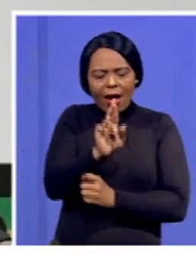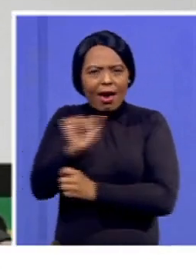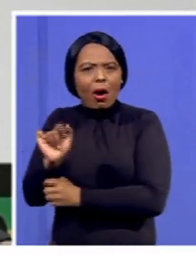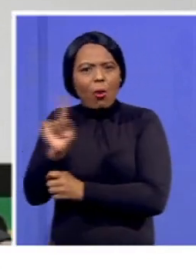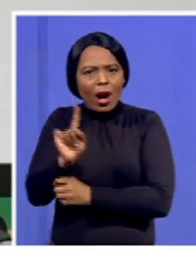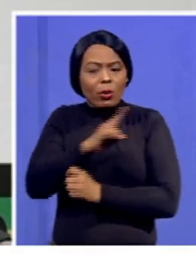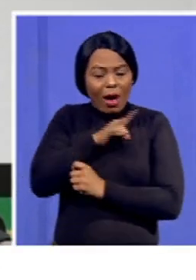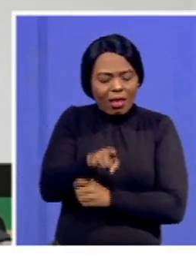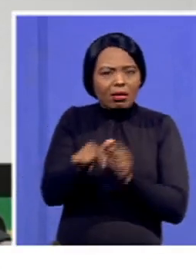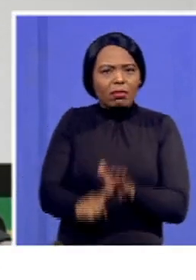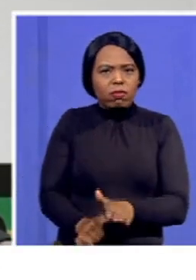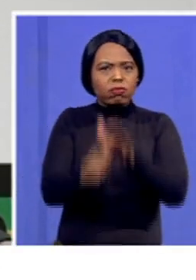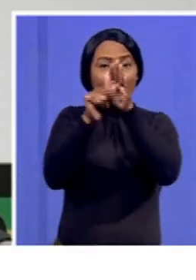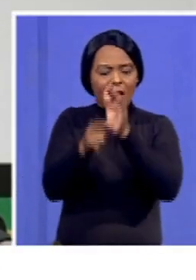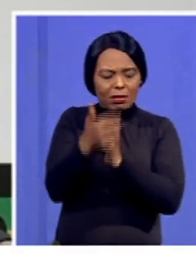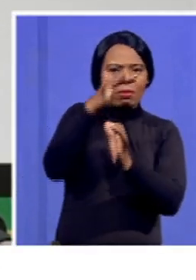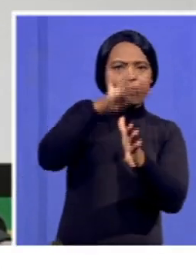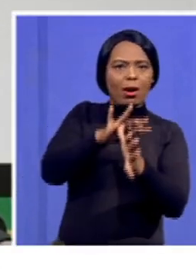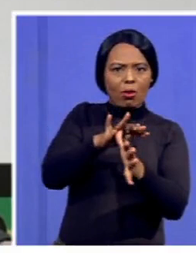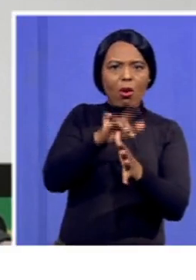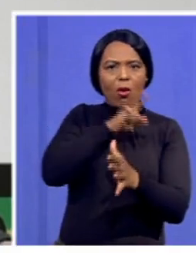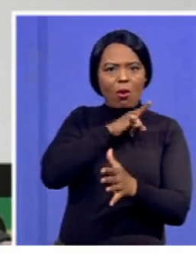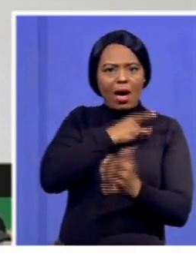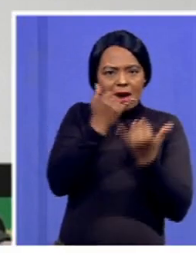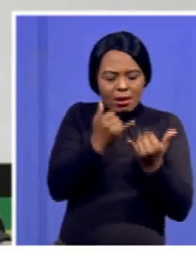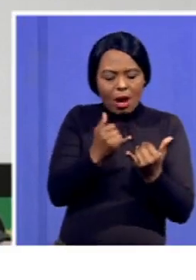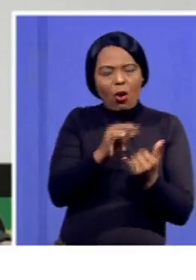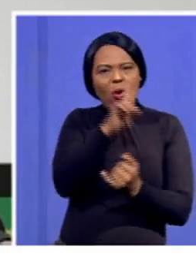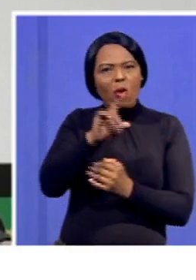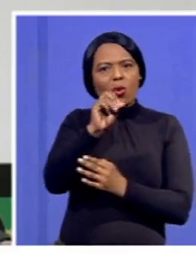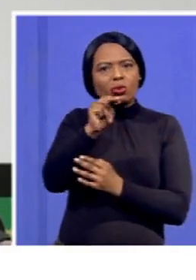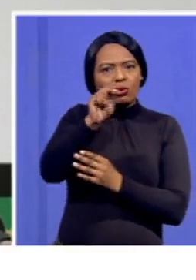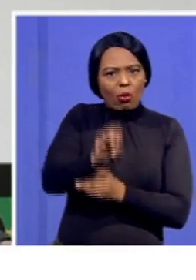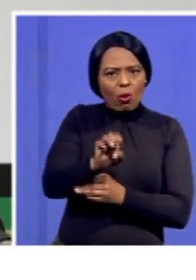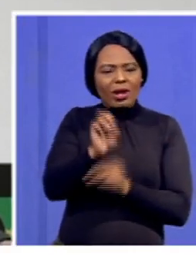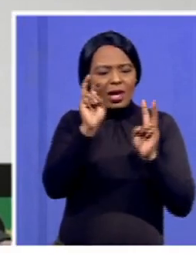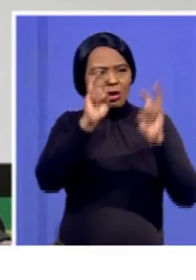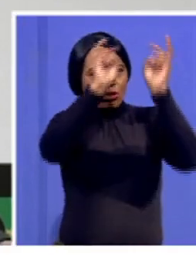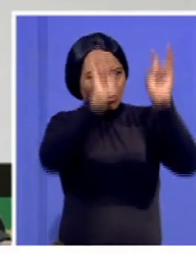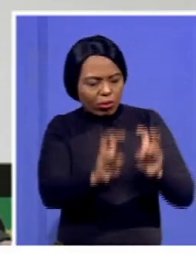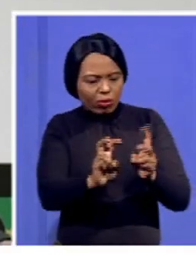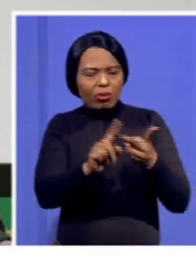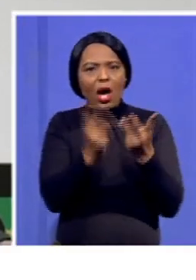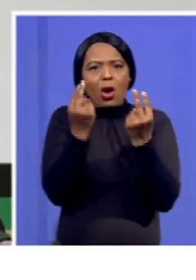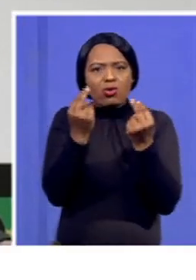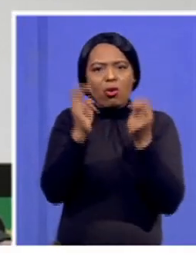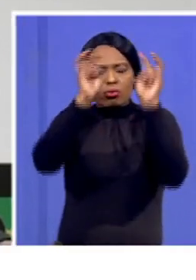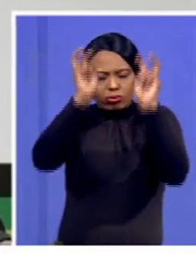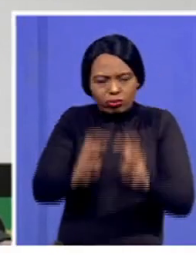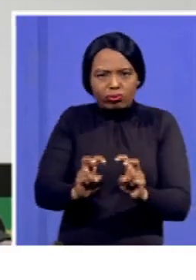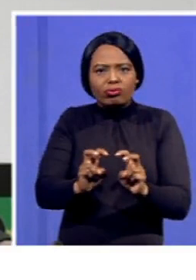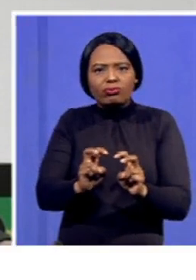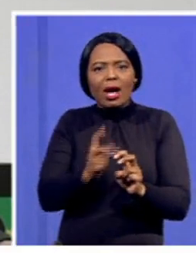of the reds, what we call the reds, the zones, where in terms of electricity or new generation capacity is being done,